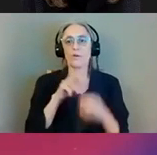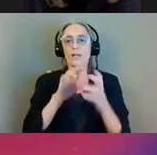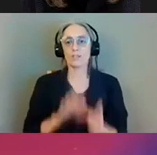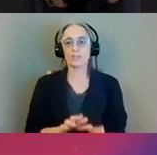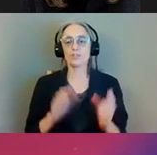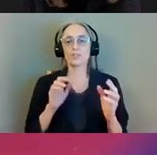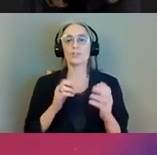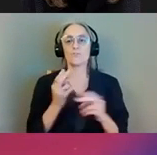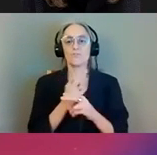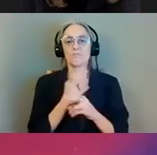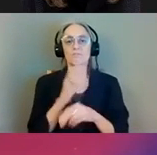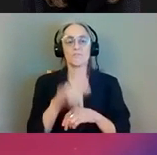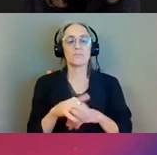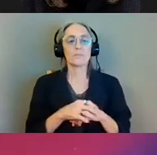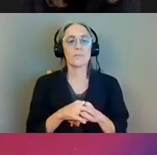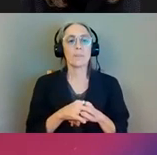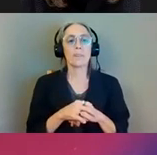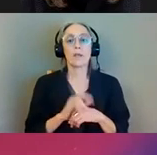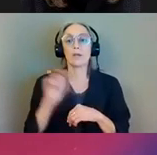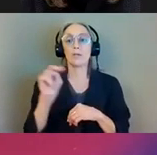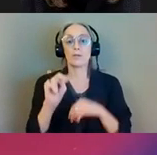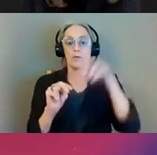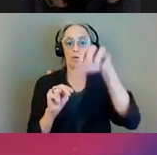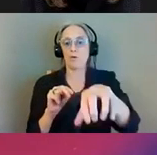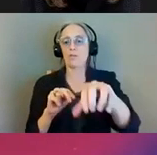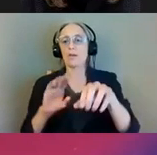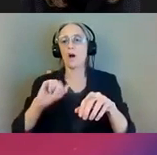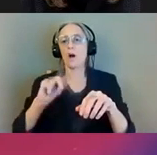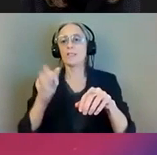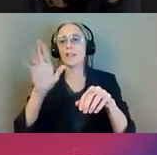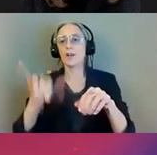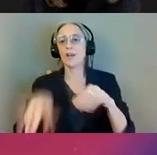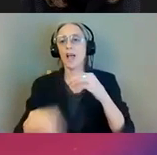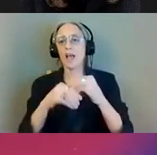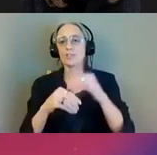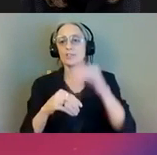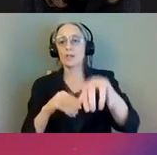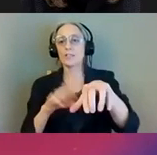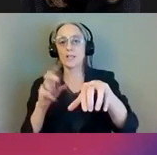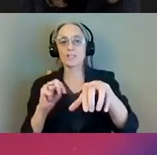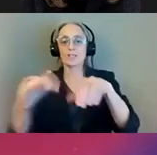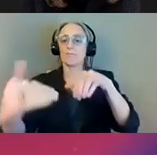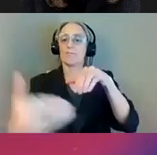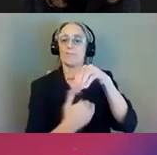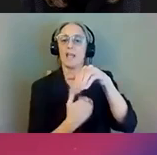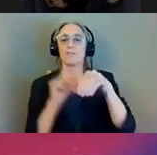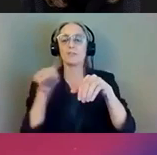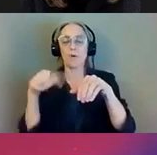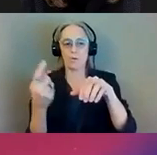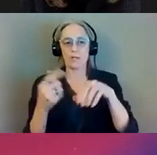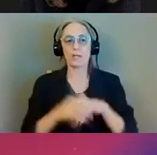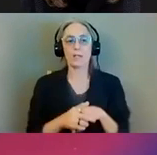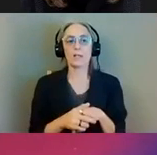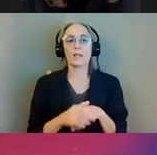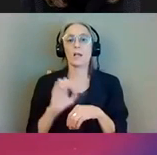The auxiliary station house at the north side of the street is exit only and matches the layout of the main station with exit gates located towards the